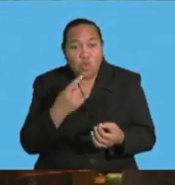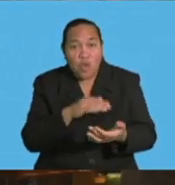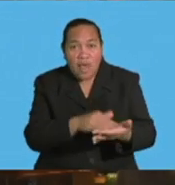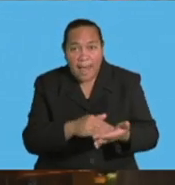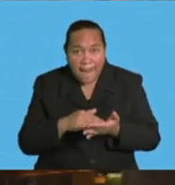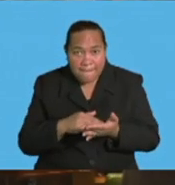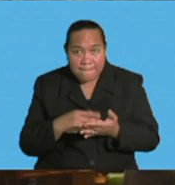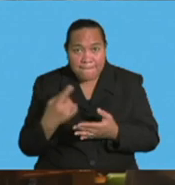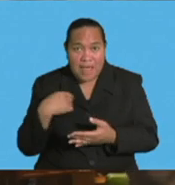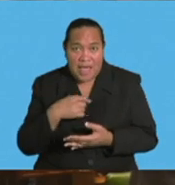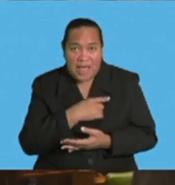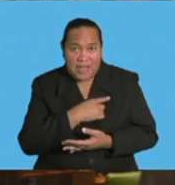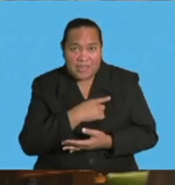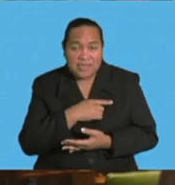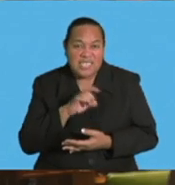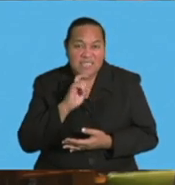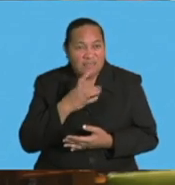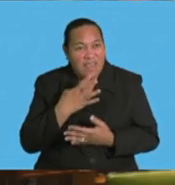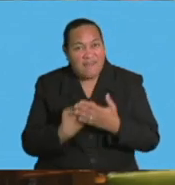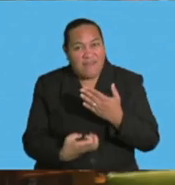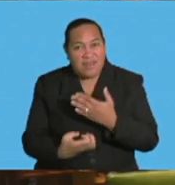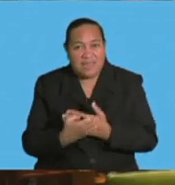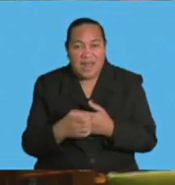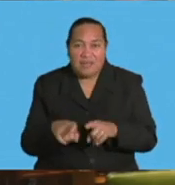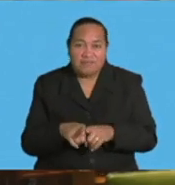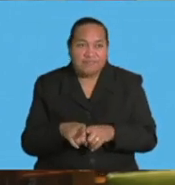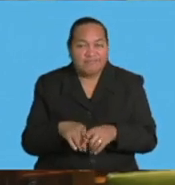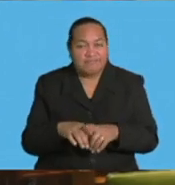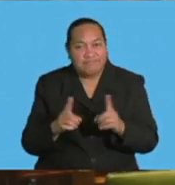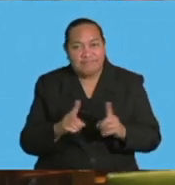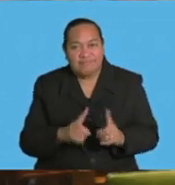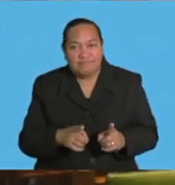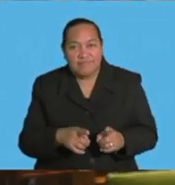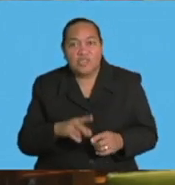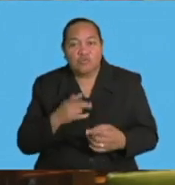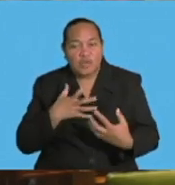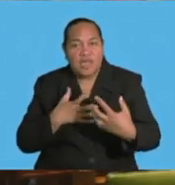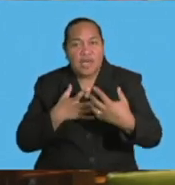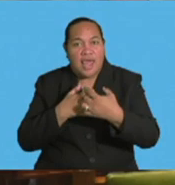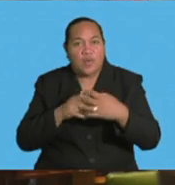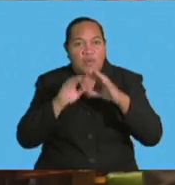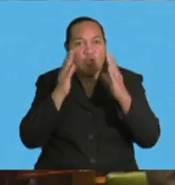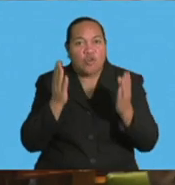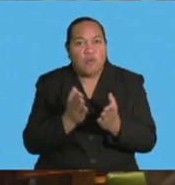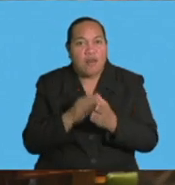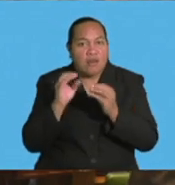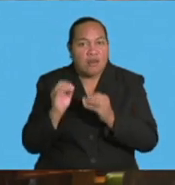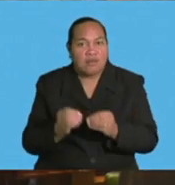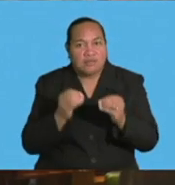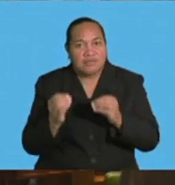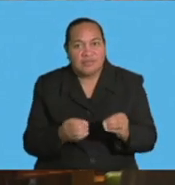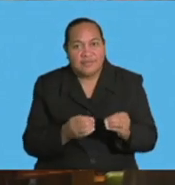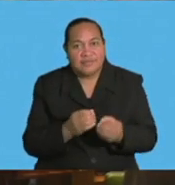during events and, of course, in line with global arrangements, Honourable Speaker.